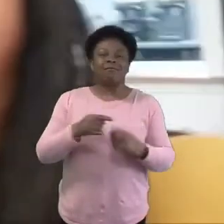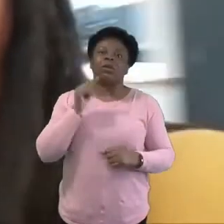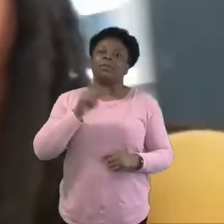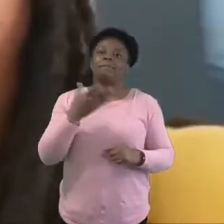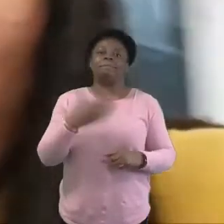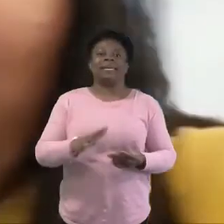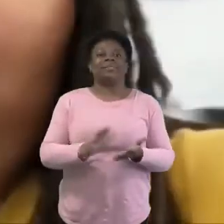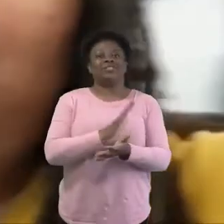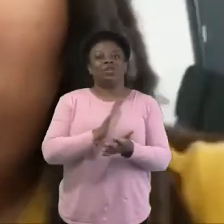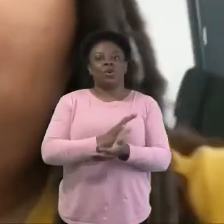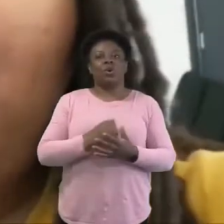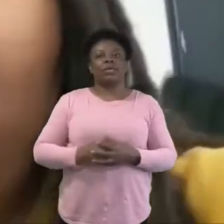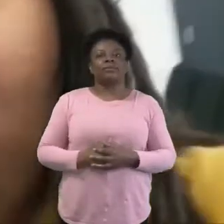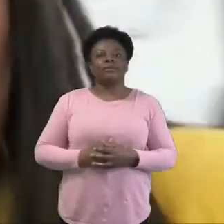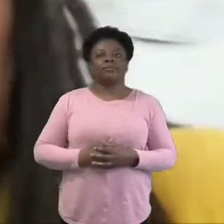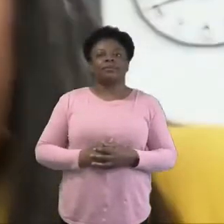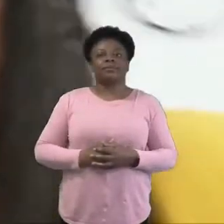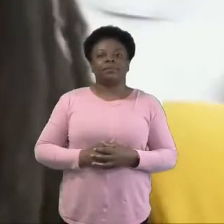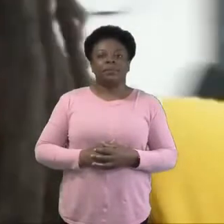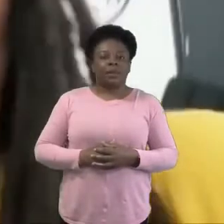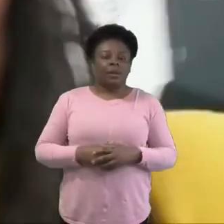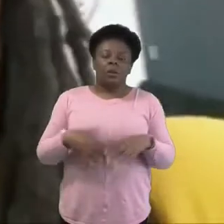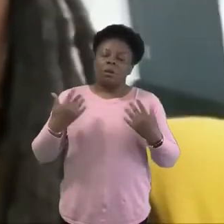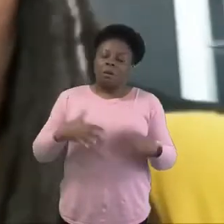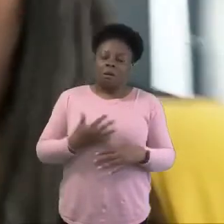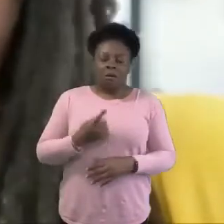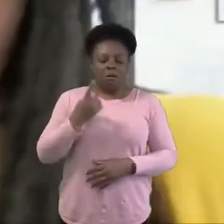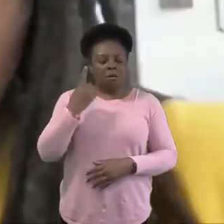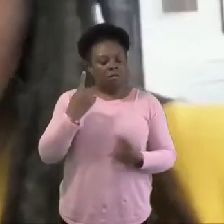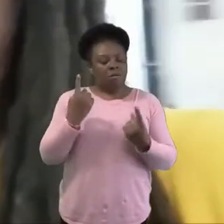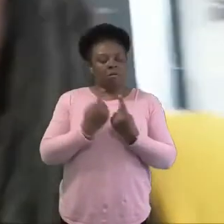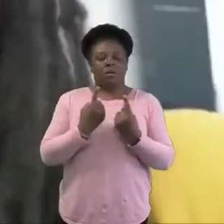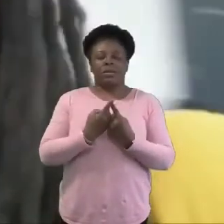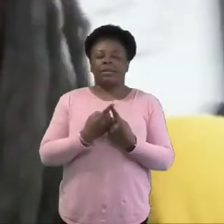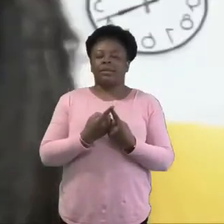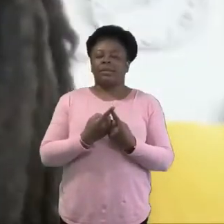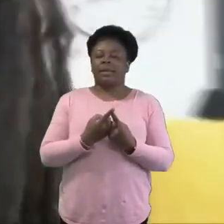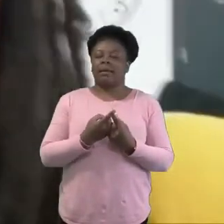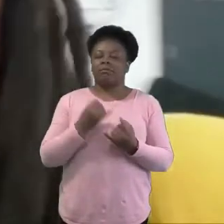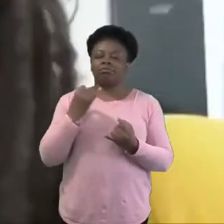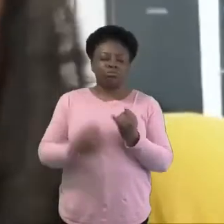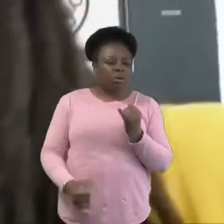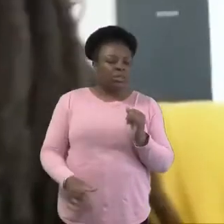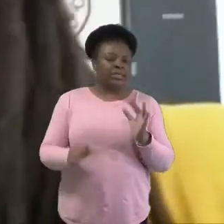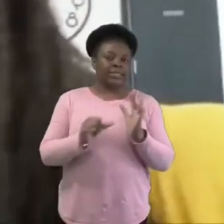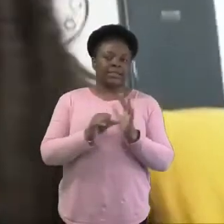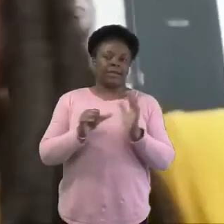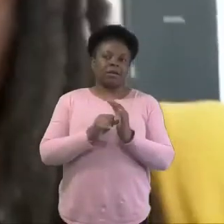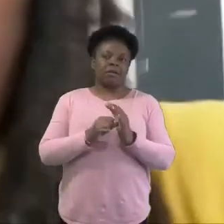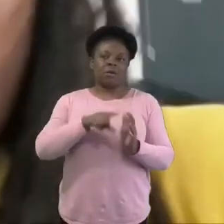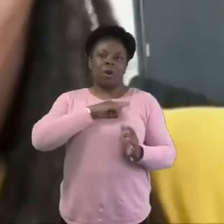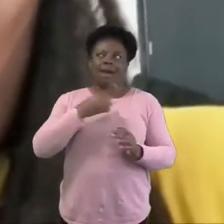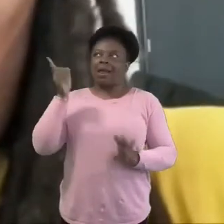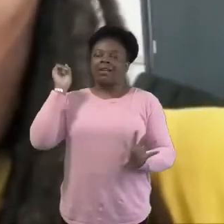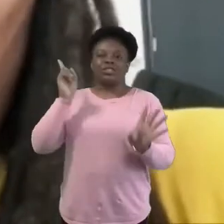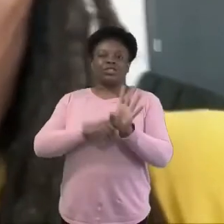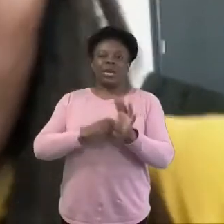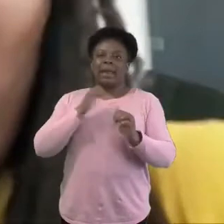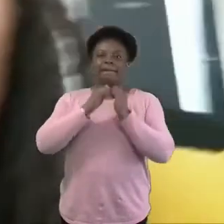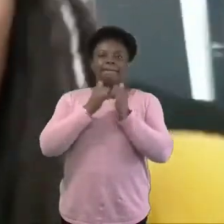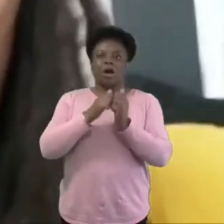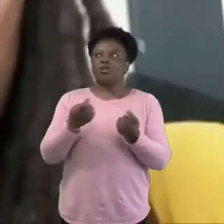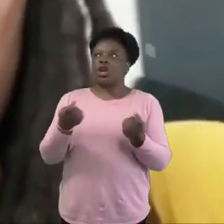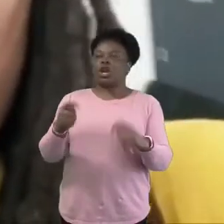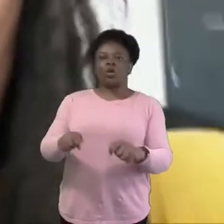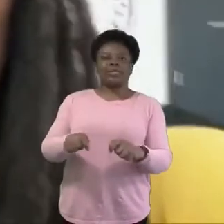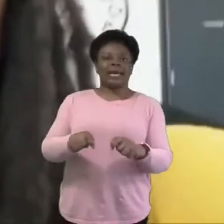One of the things that we found extremely difficult when we were thrown into lockdown in last March, the disconnection of